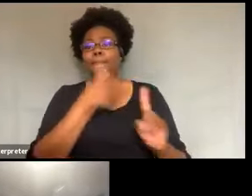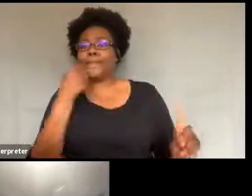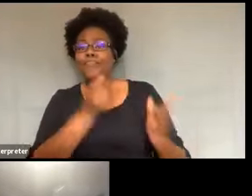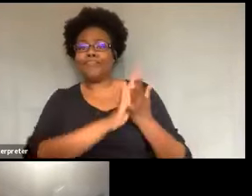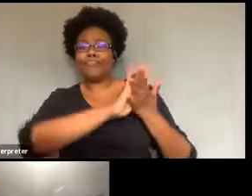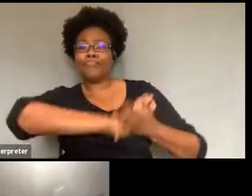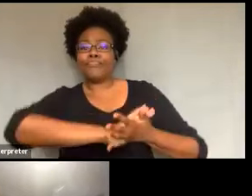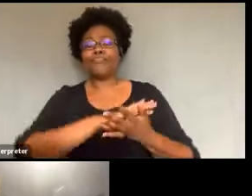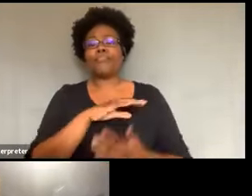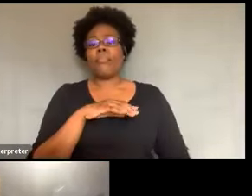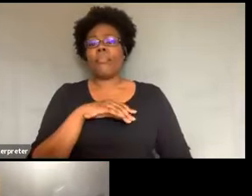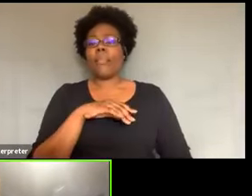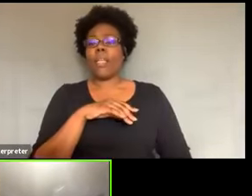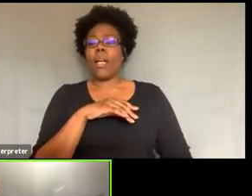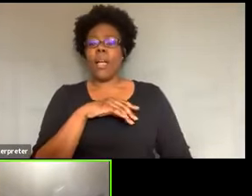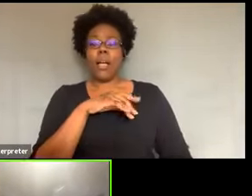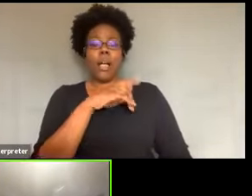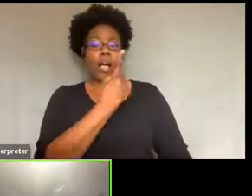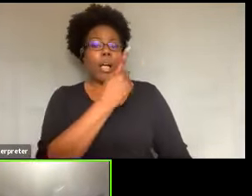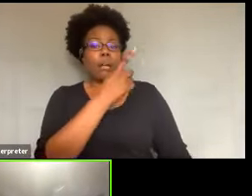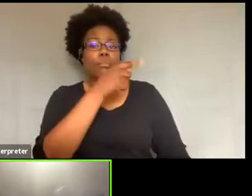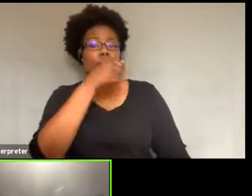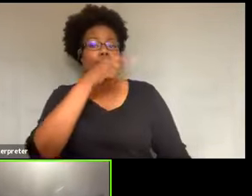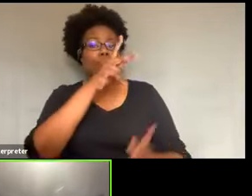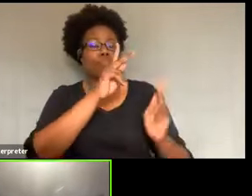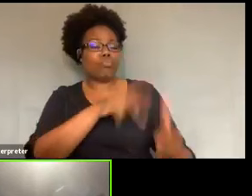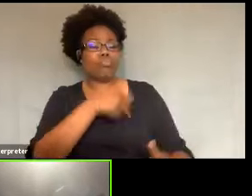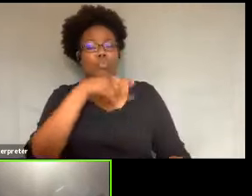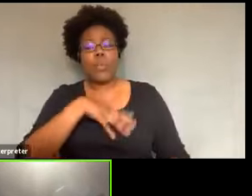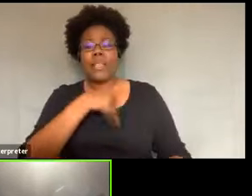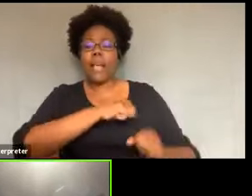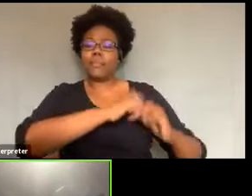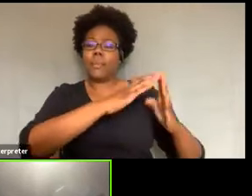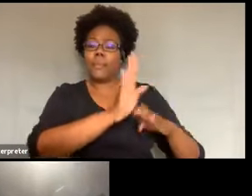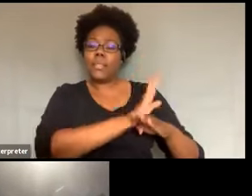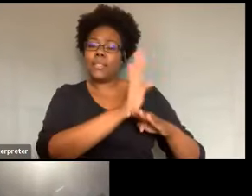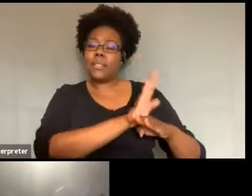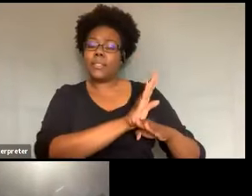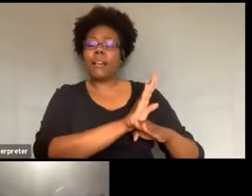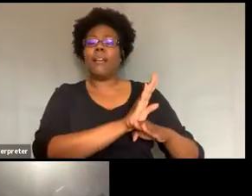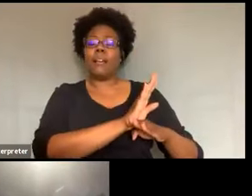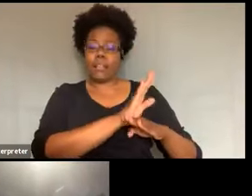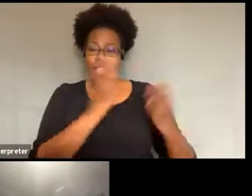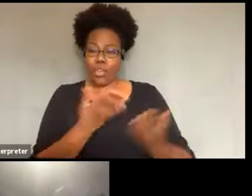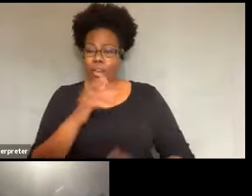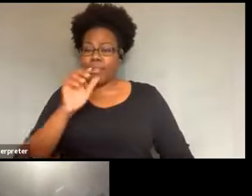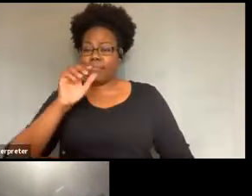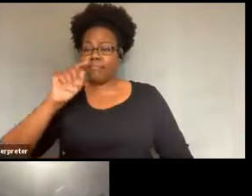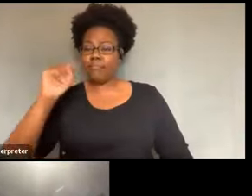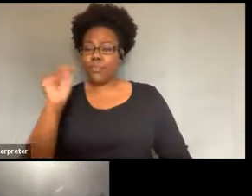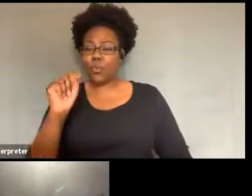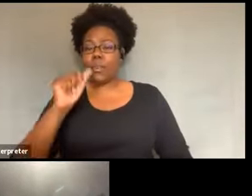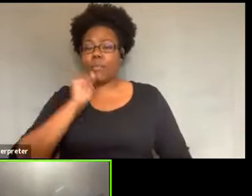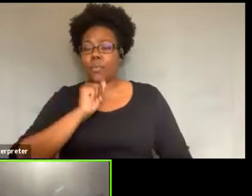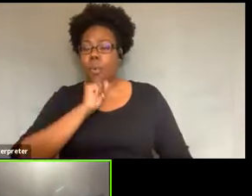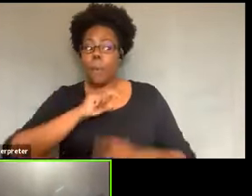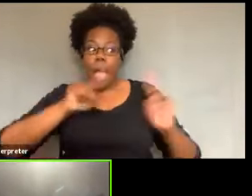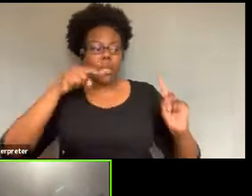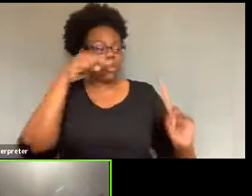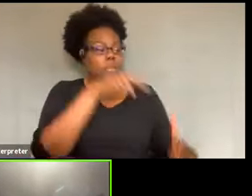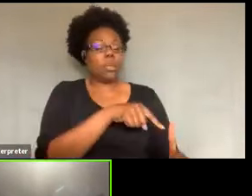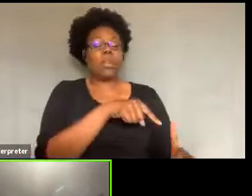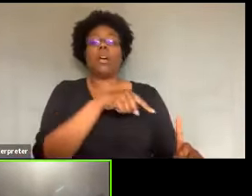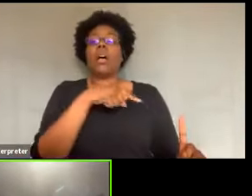also is a pioneer, but her focus was on theater. Right. Ours, ours is still on